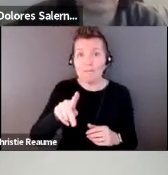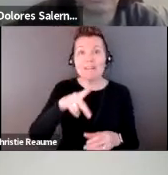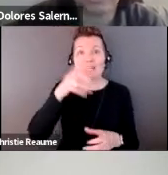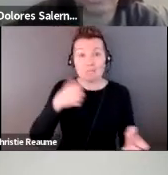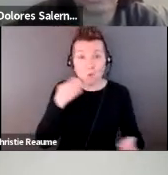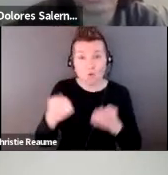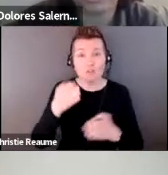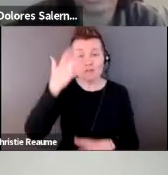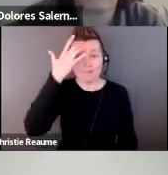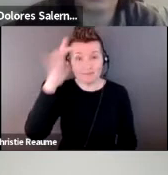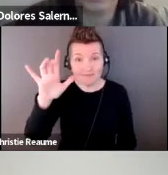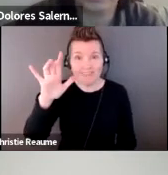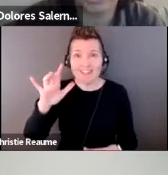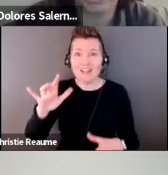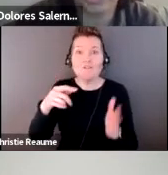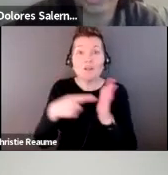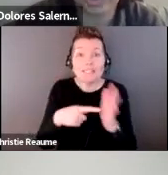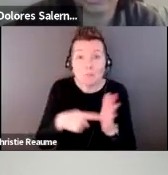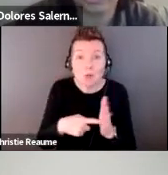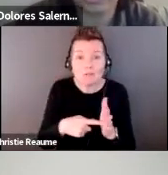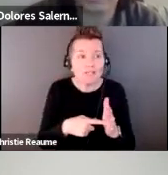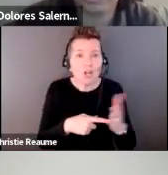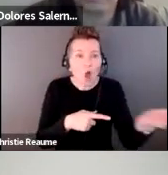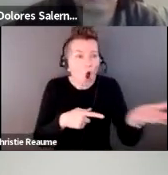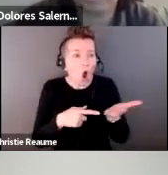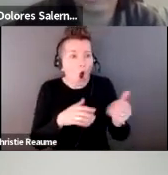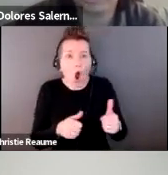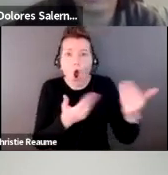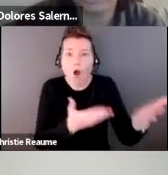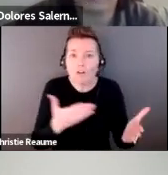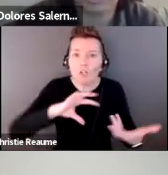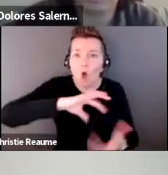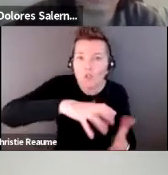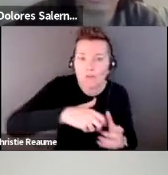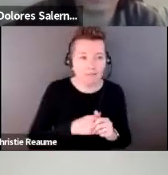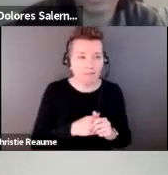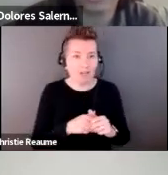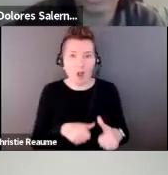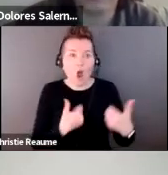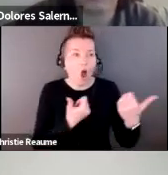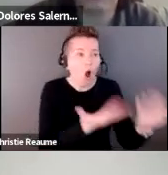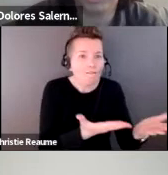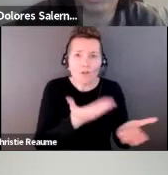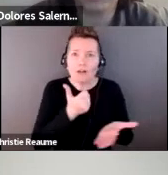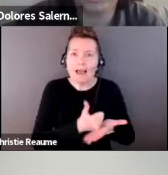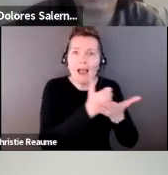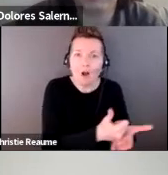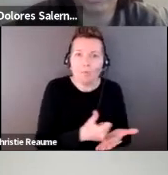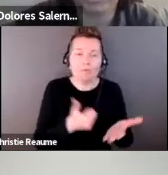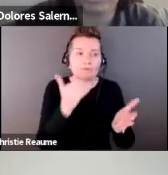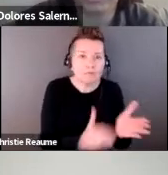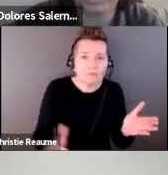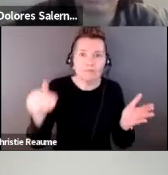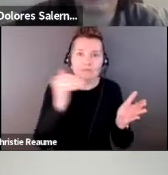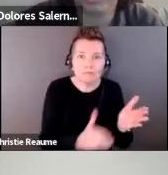is offering to do laundry, is offering to do it again, is knowing you will probably have to offer help a million times before another